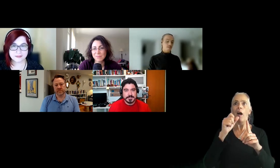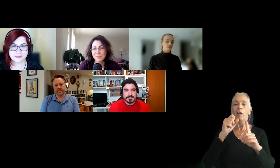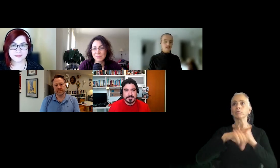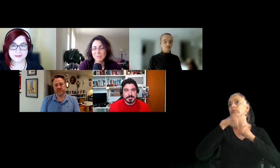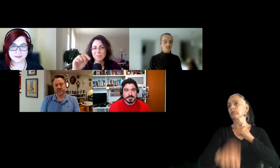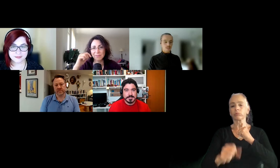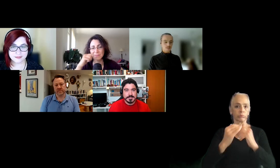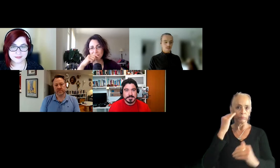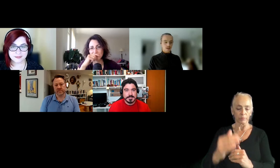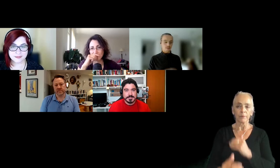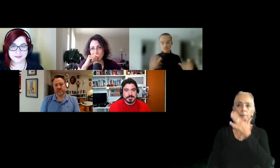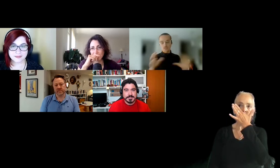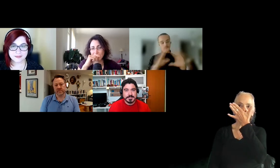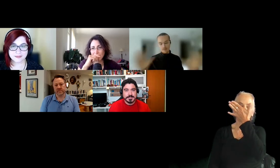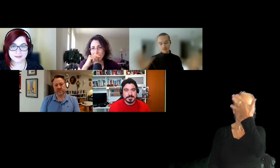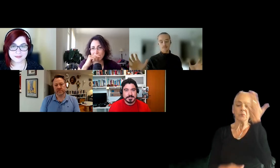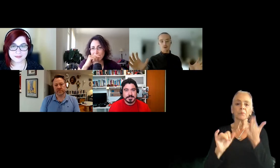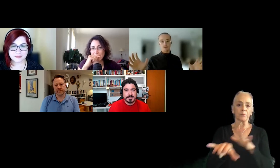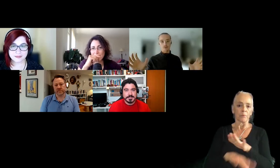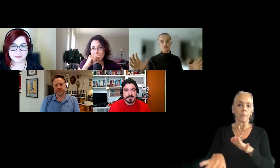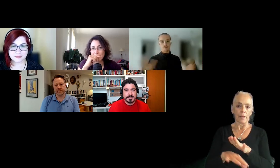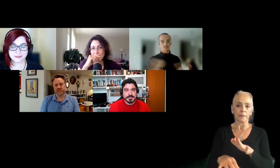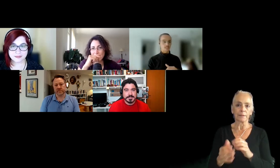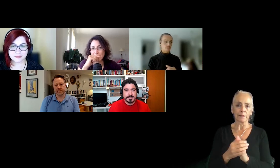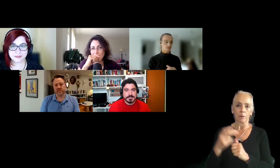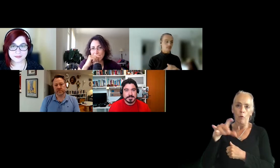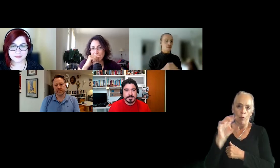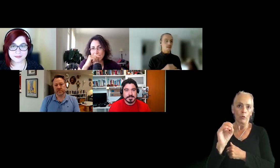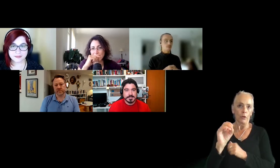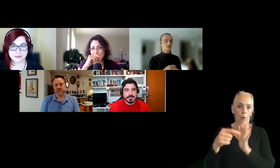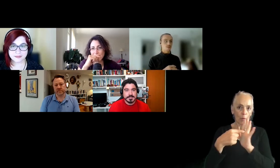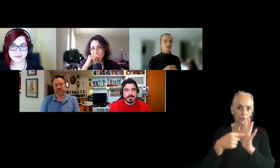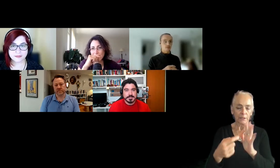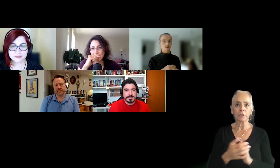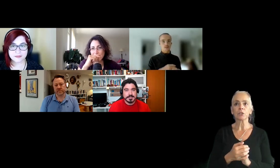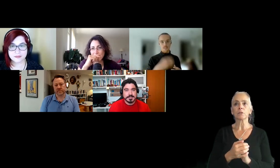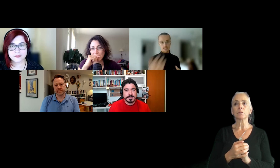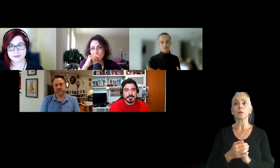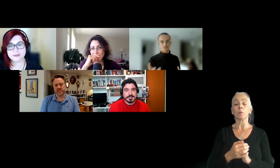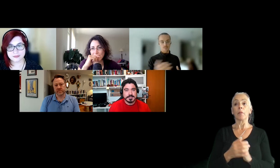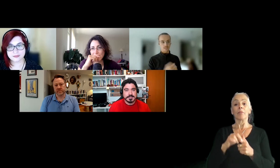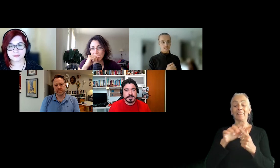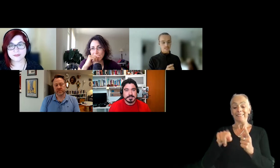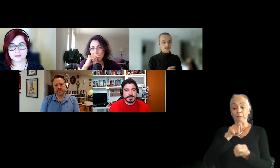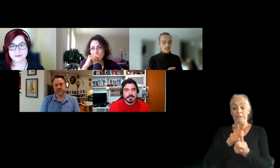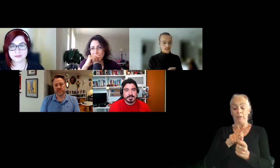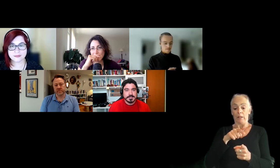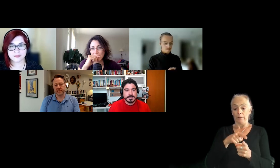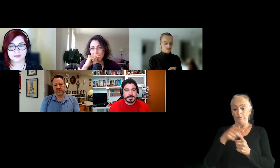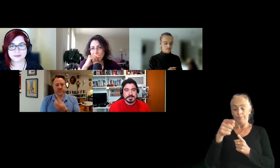And then when it comes to, I think that's just a very basic portfolio representation. But then when we're talking about going into games specifically,